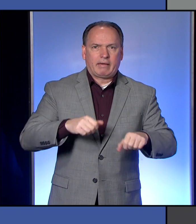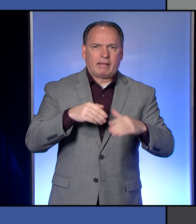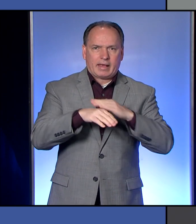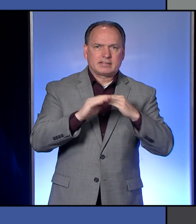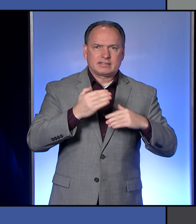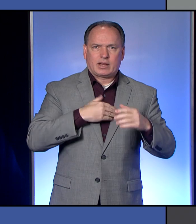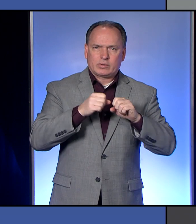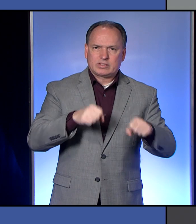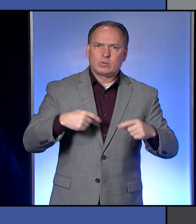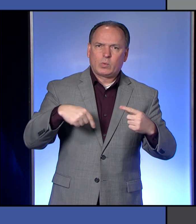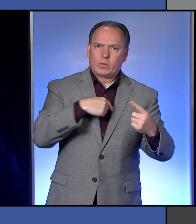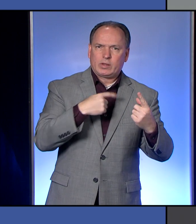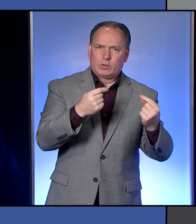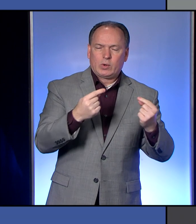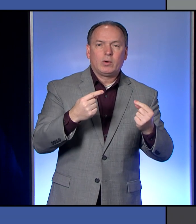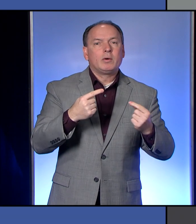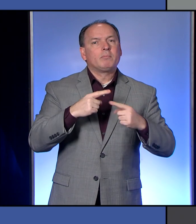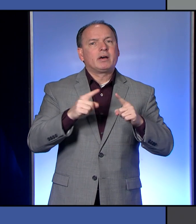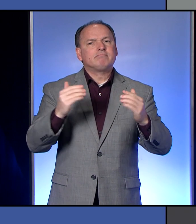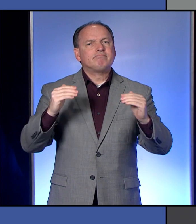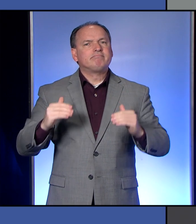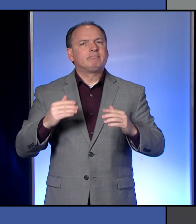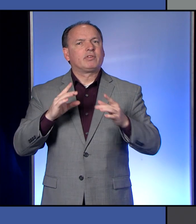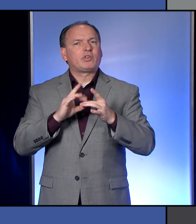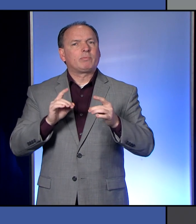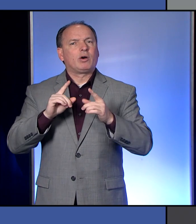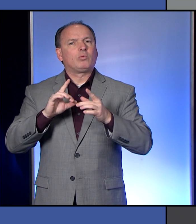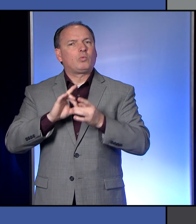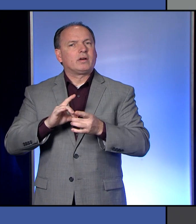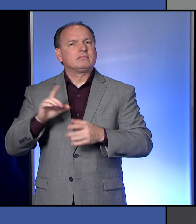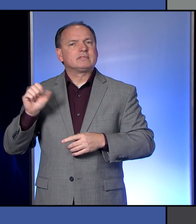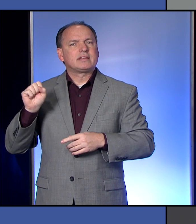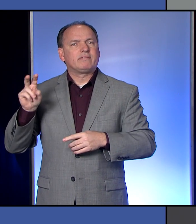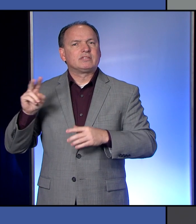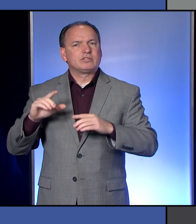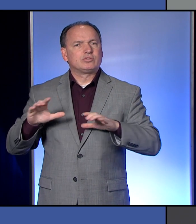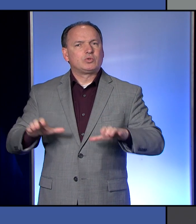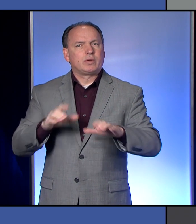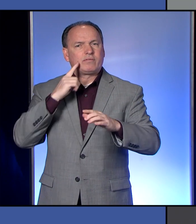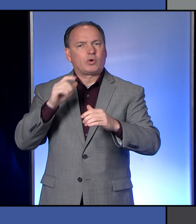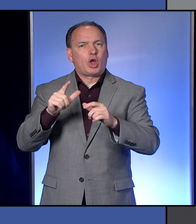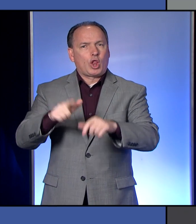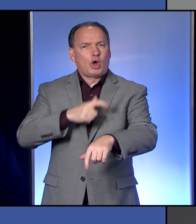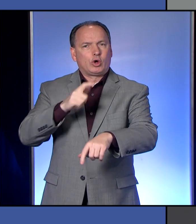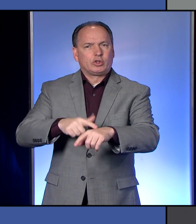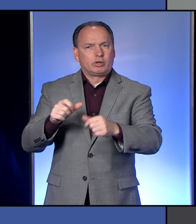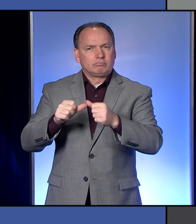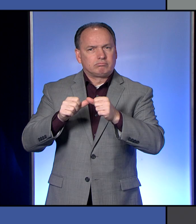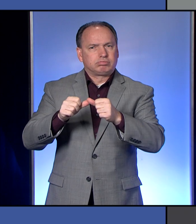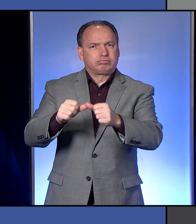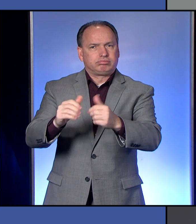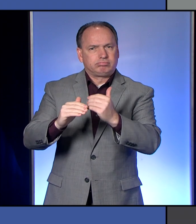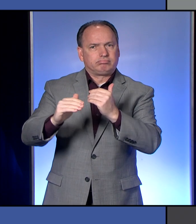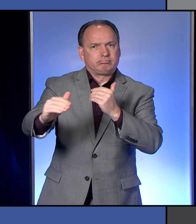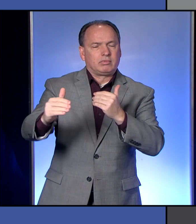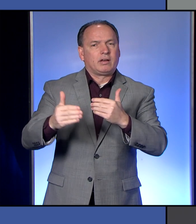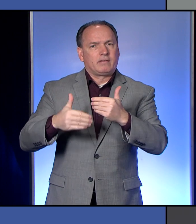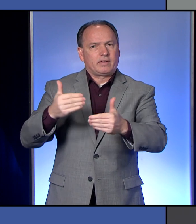can access our system and what we do. Let me talk a little bit about what St. Vincent is doing for the long-term sustainment phase of this pandemic. A little bit of